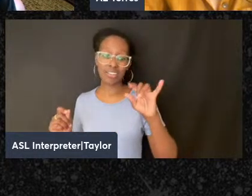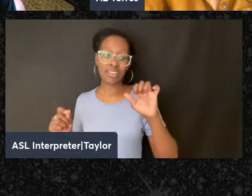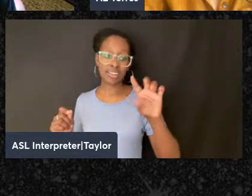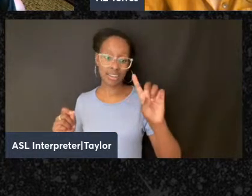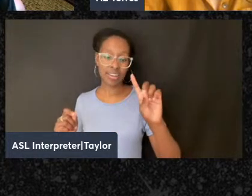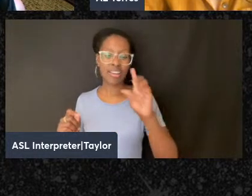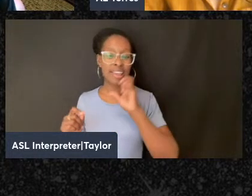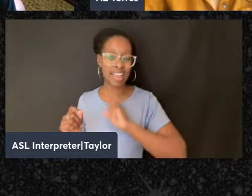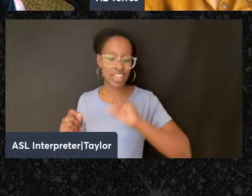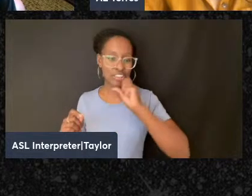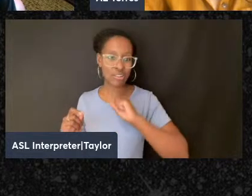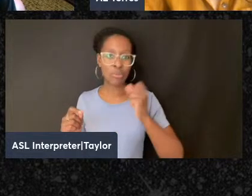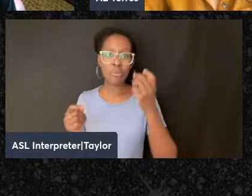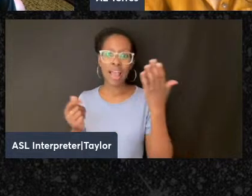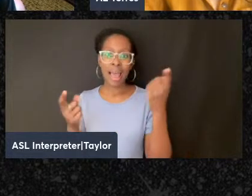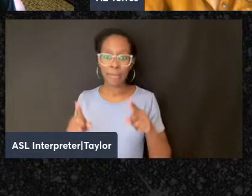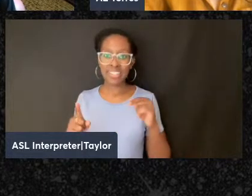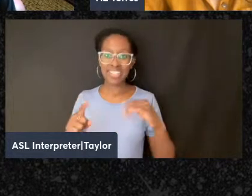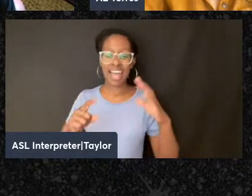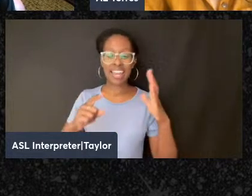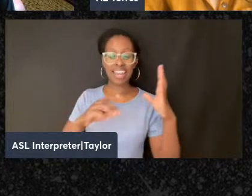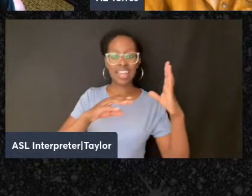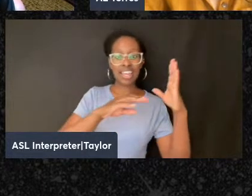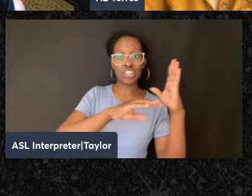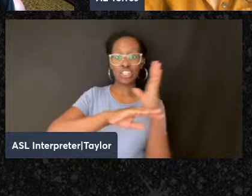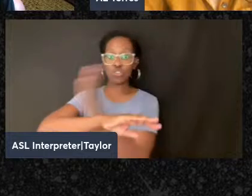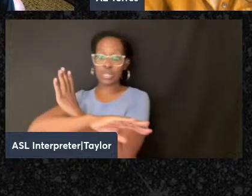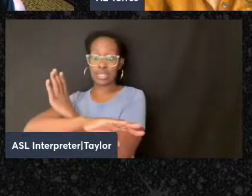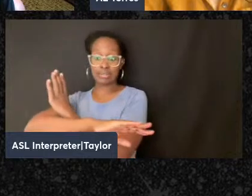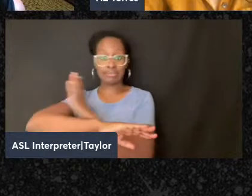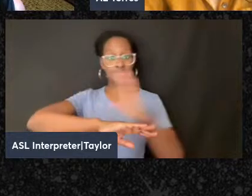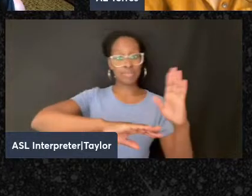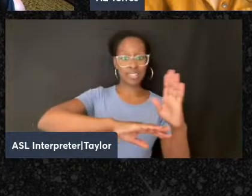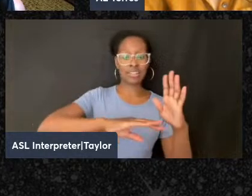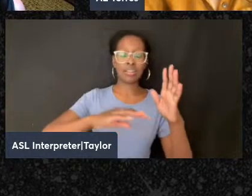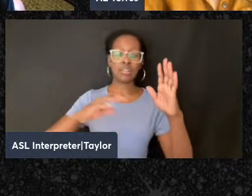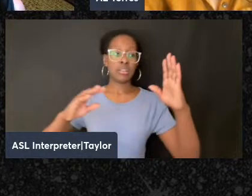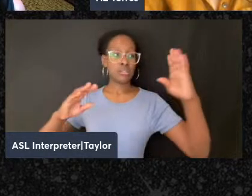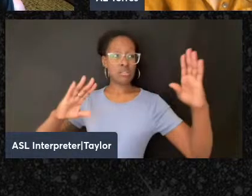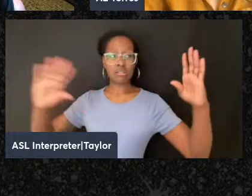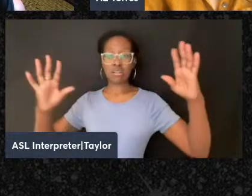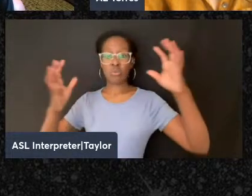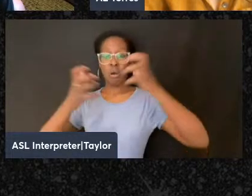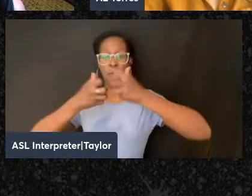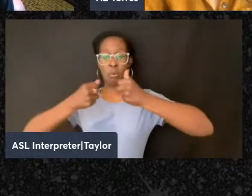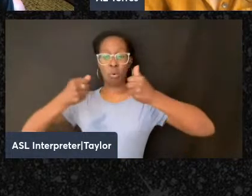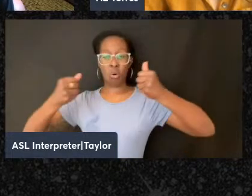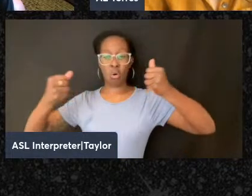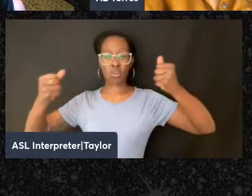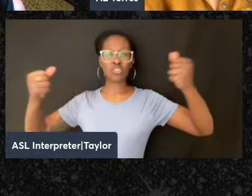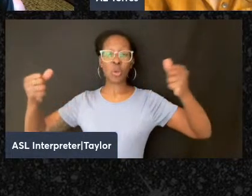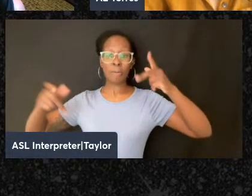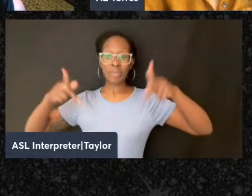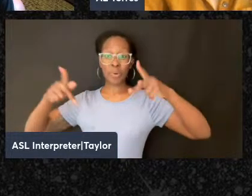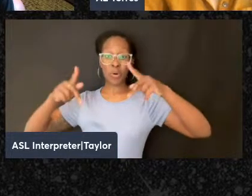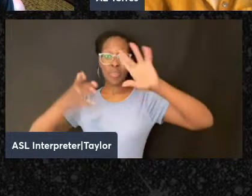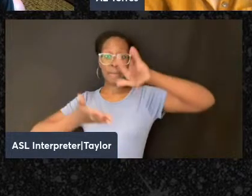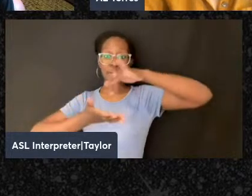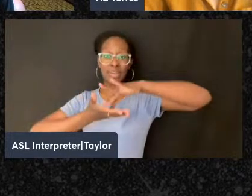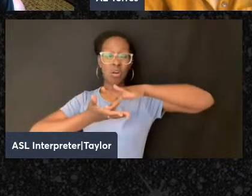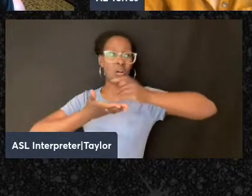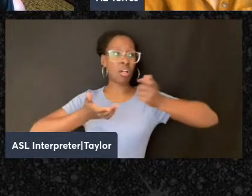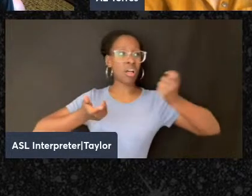extremes pull away from each other and people fall out of the middle. So I think that's one of the resonances. Like when people who are in the middle are being